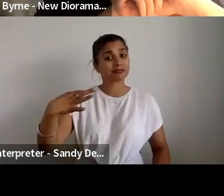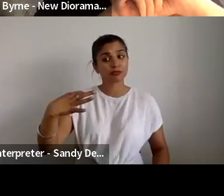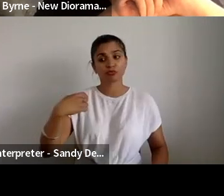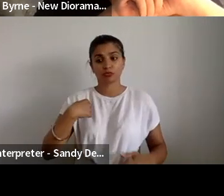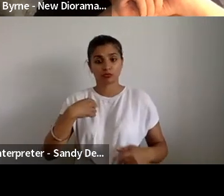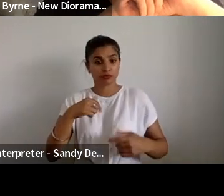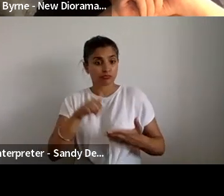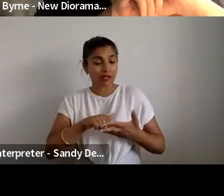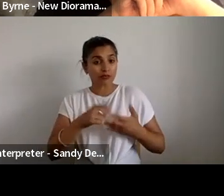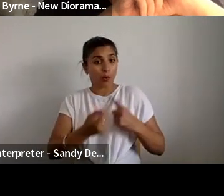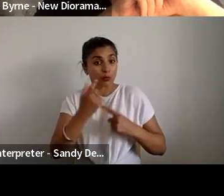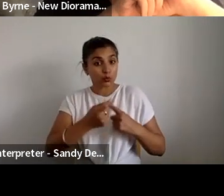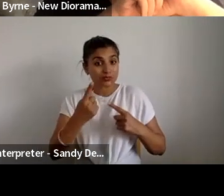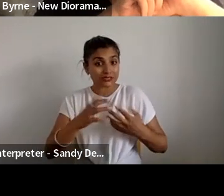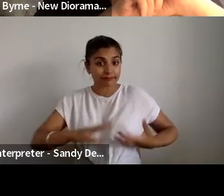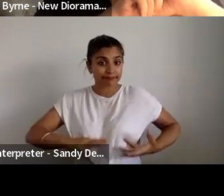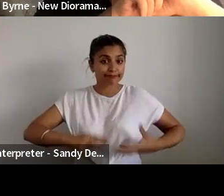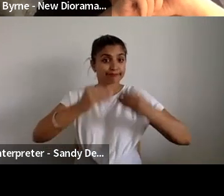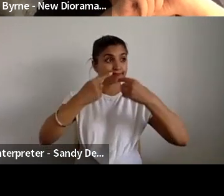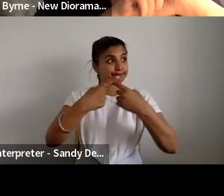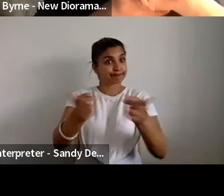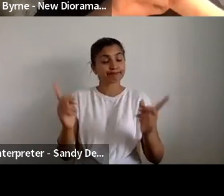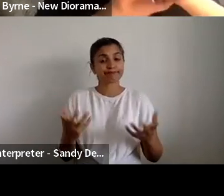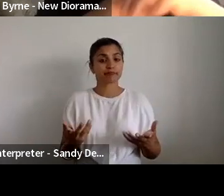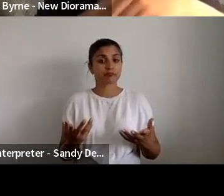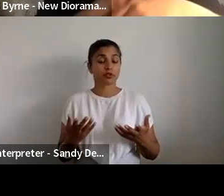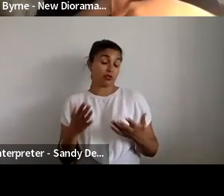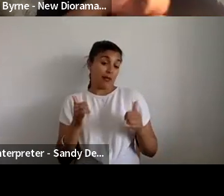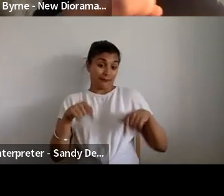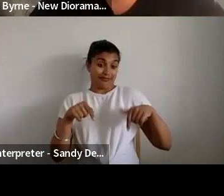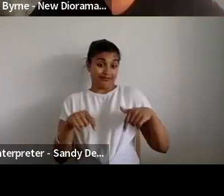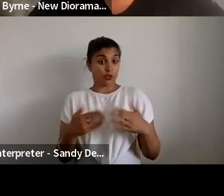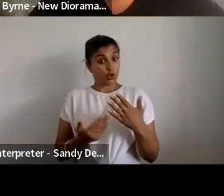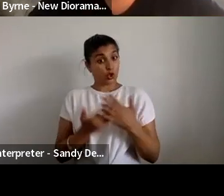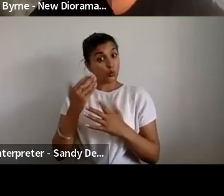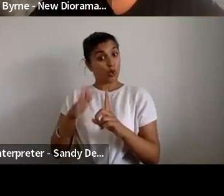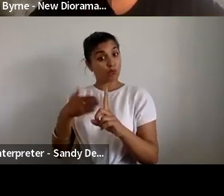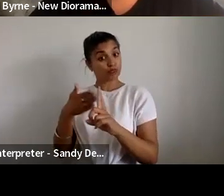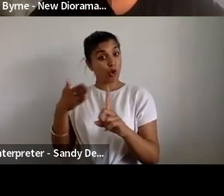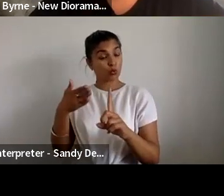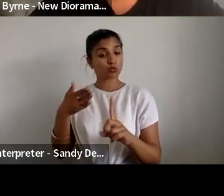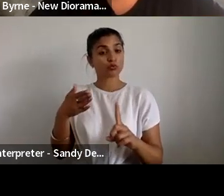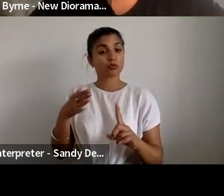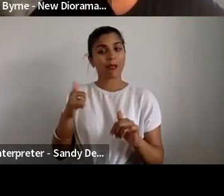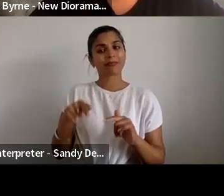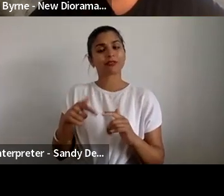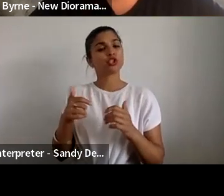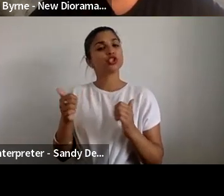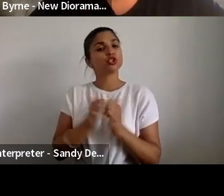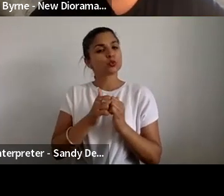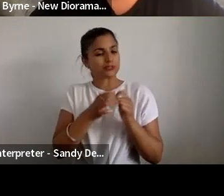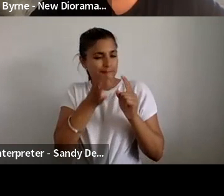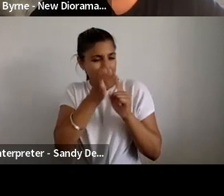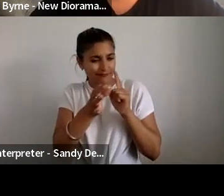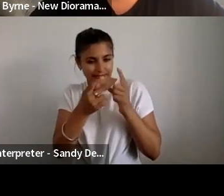So there might be that this is an approach that is fit for things once we've done a whole load of